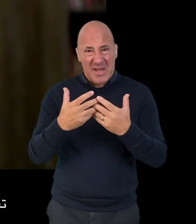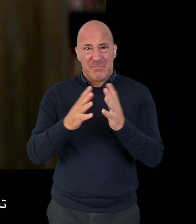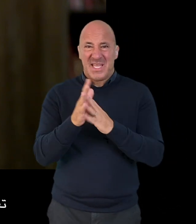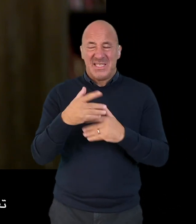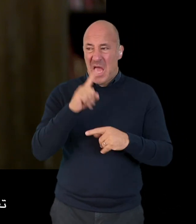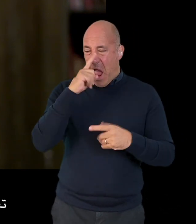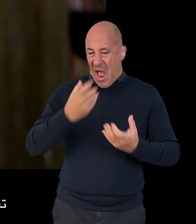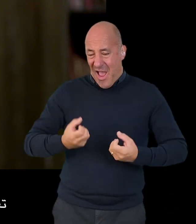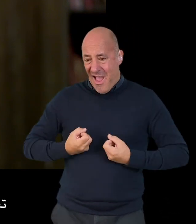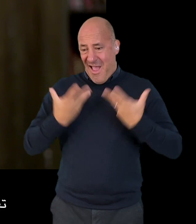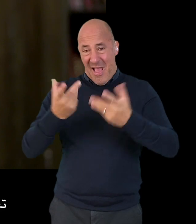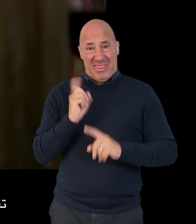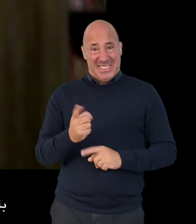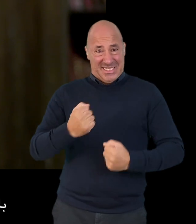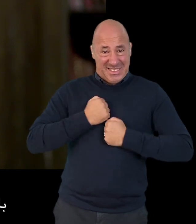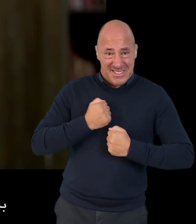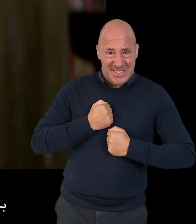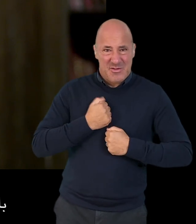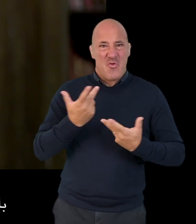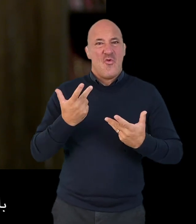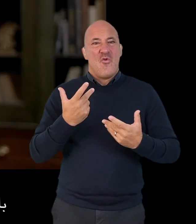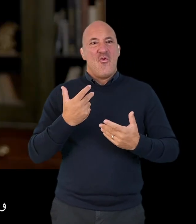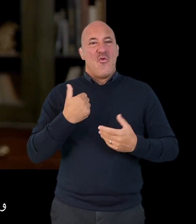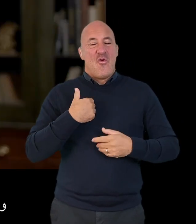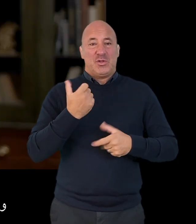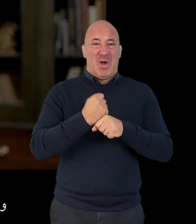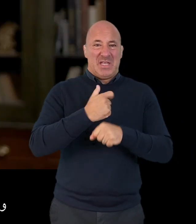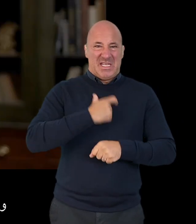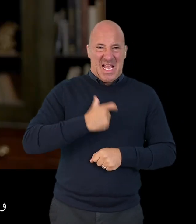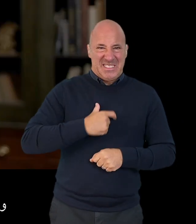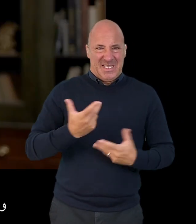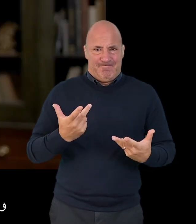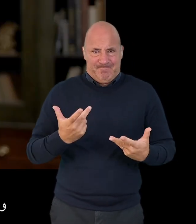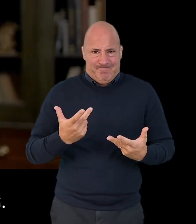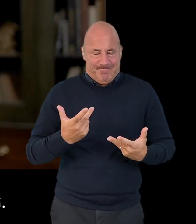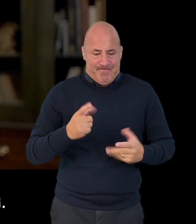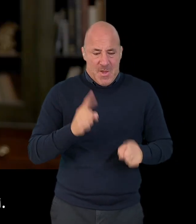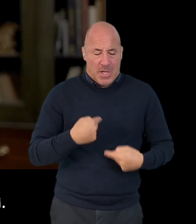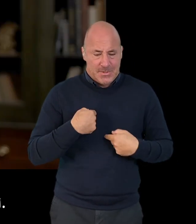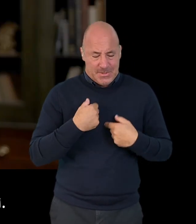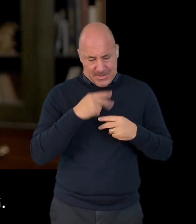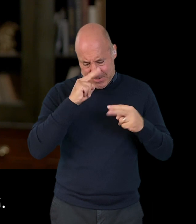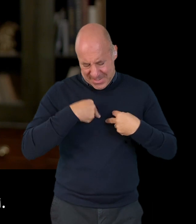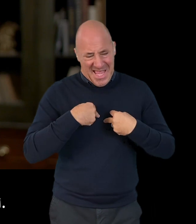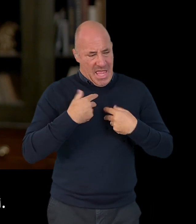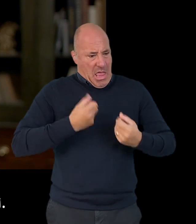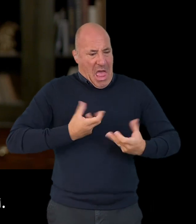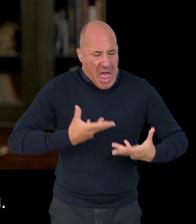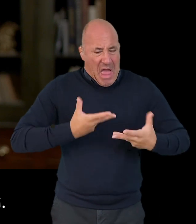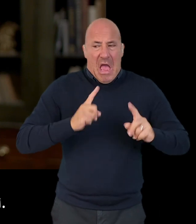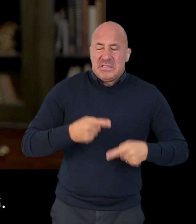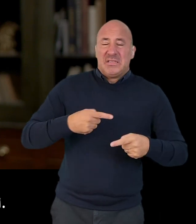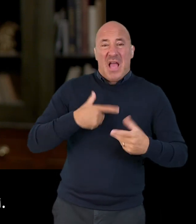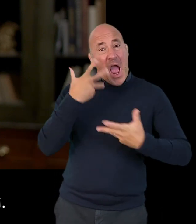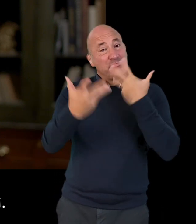which mean that you're not expressing yourself in the way that you'd like to and whether that stops you from having your gender